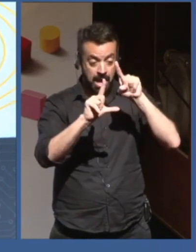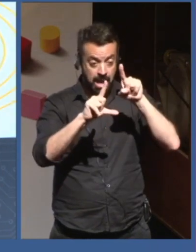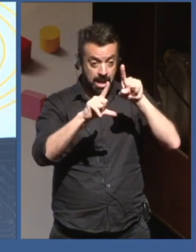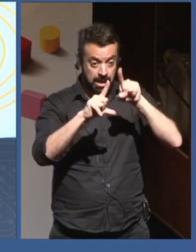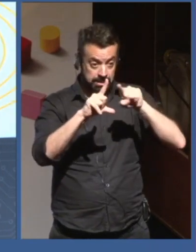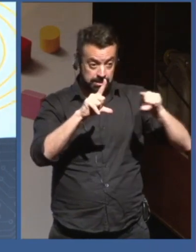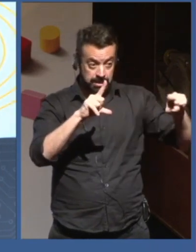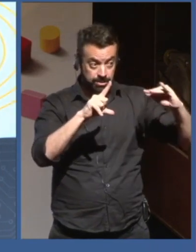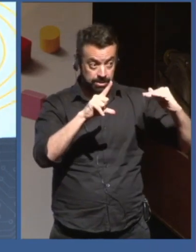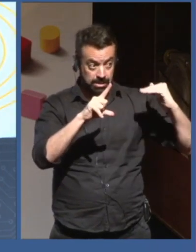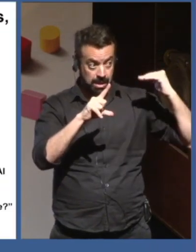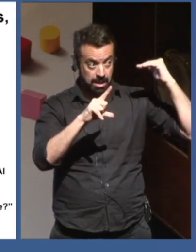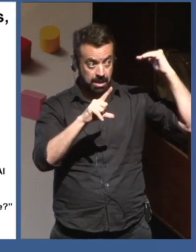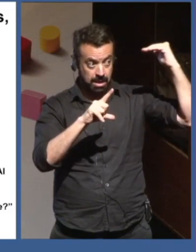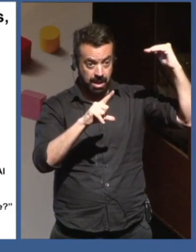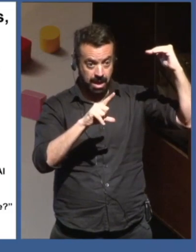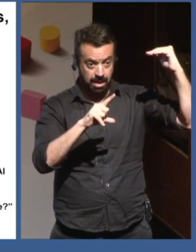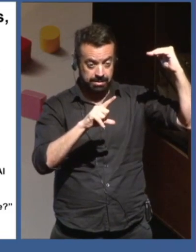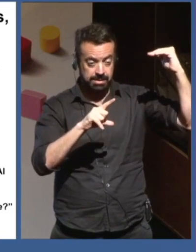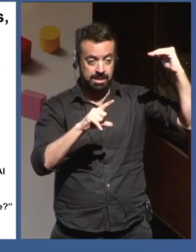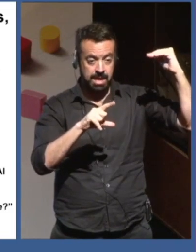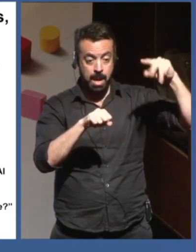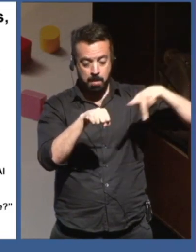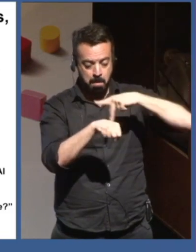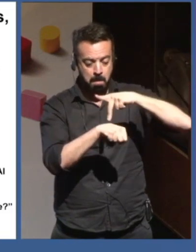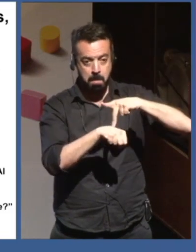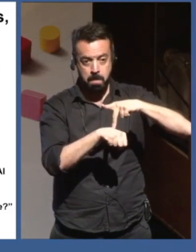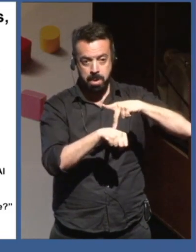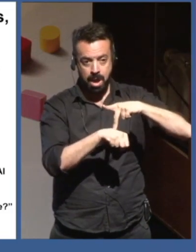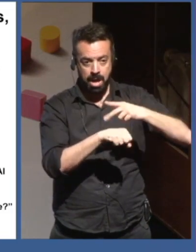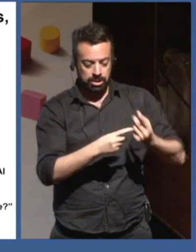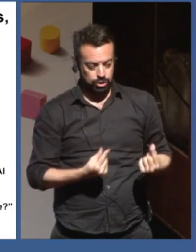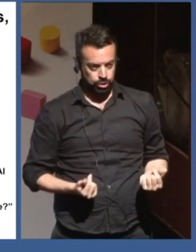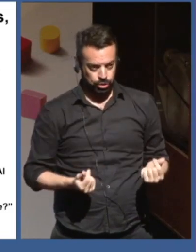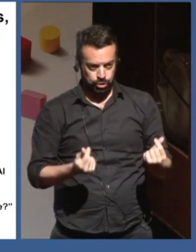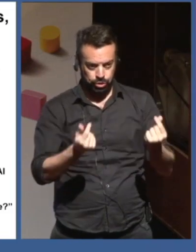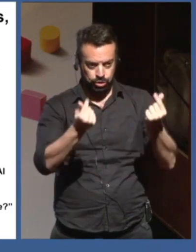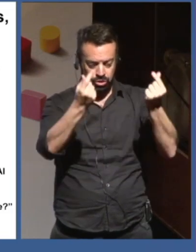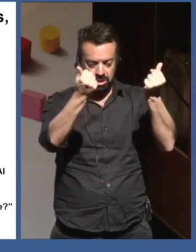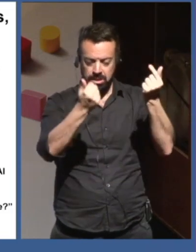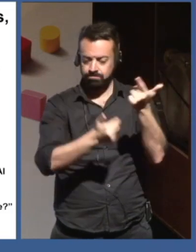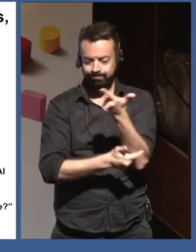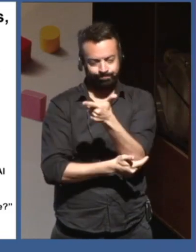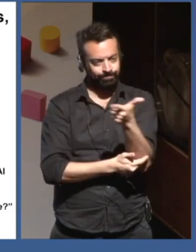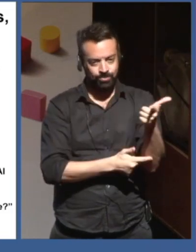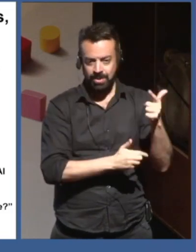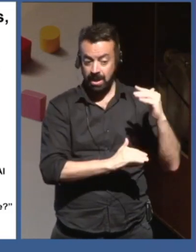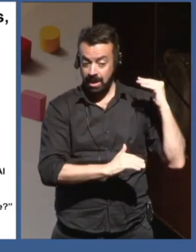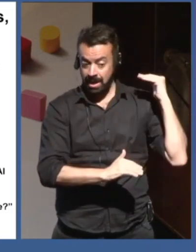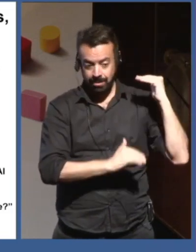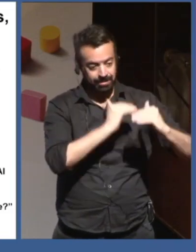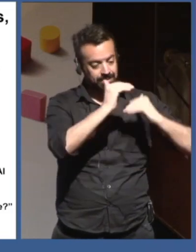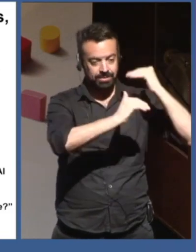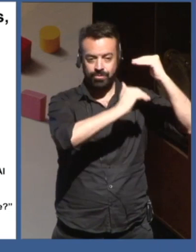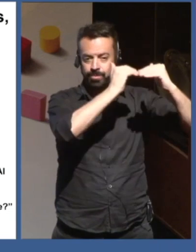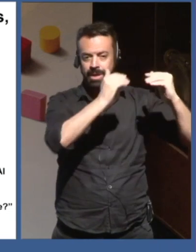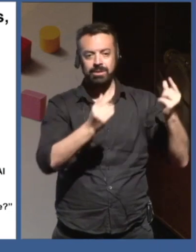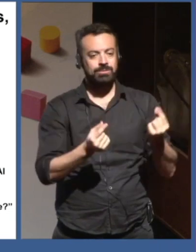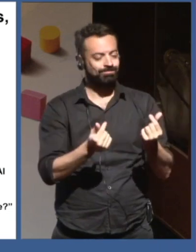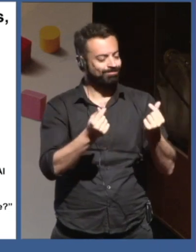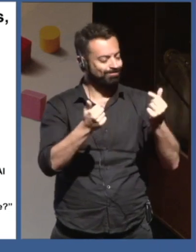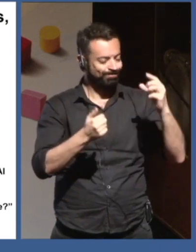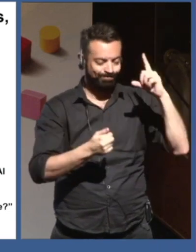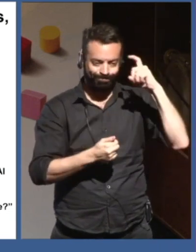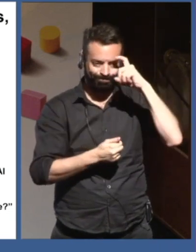the relationship between measurement and development is complex. So today's technology, or